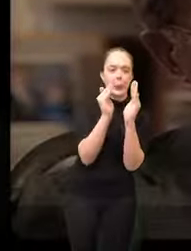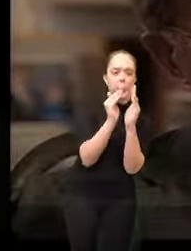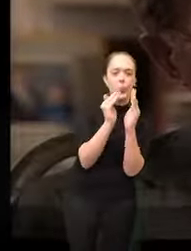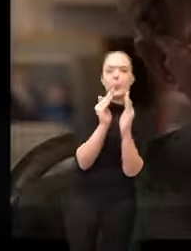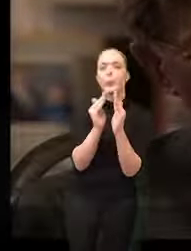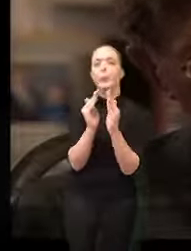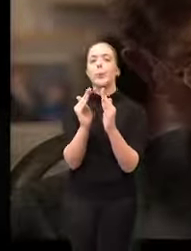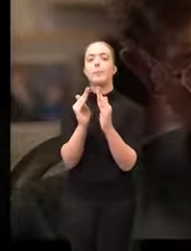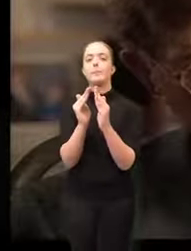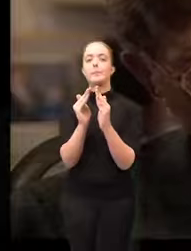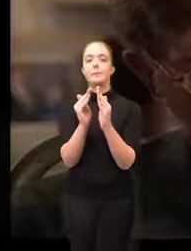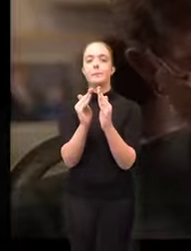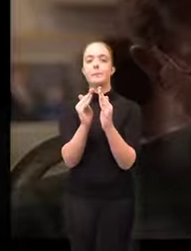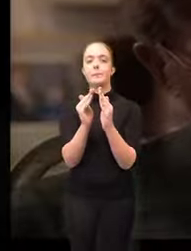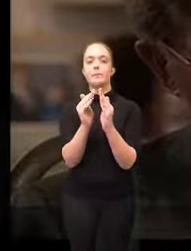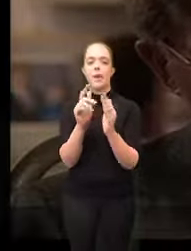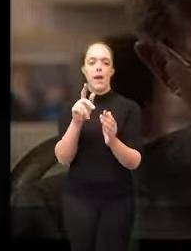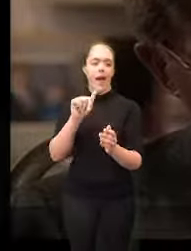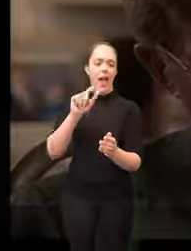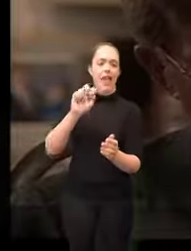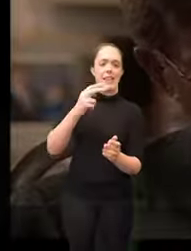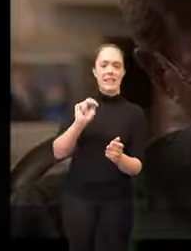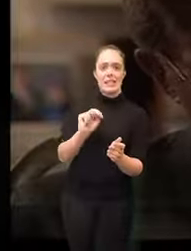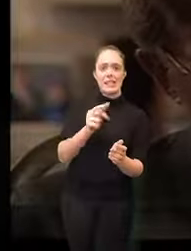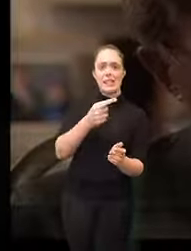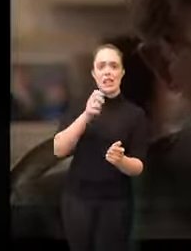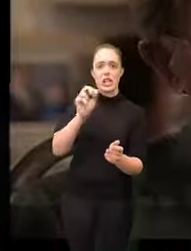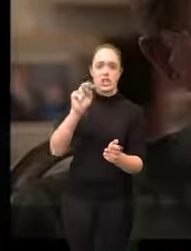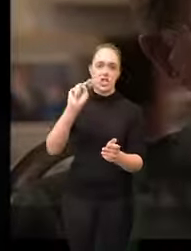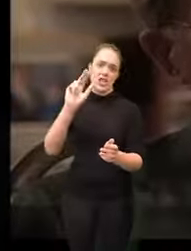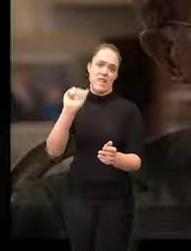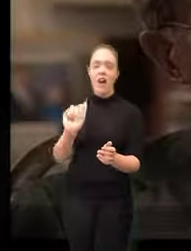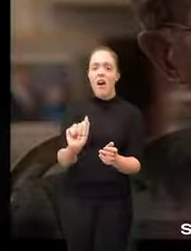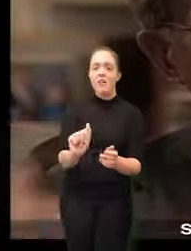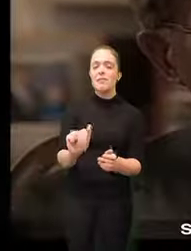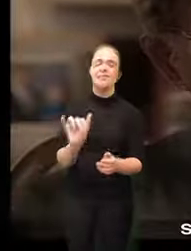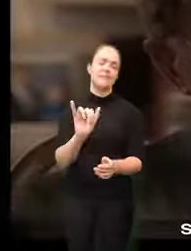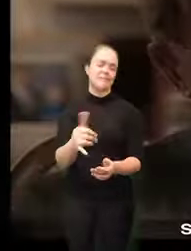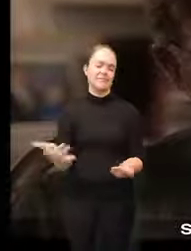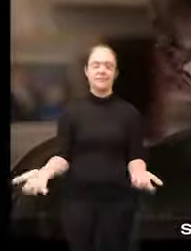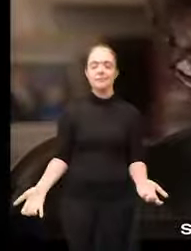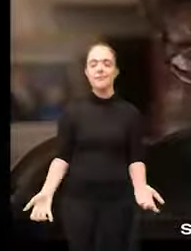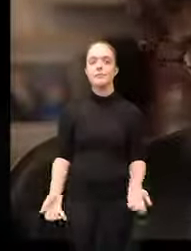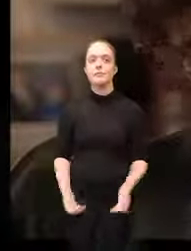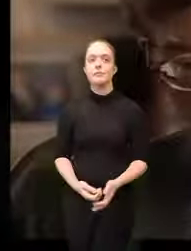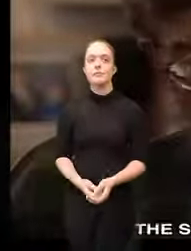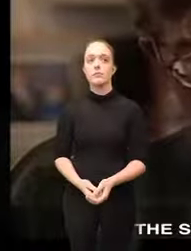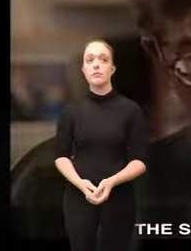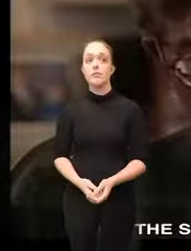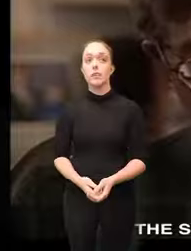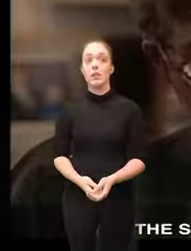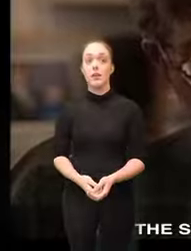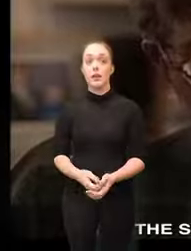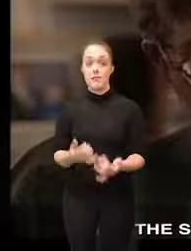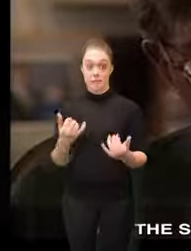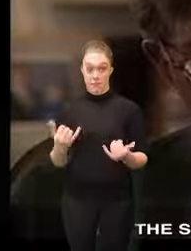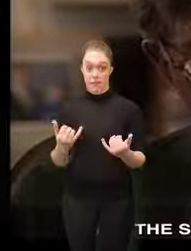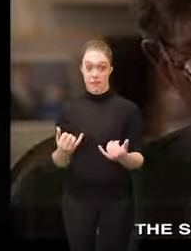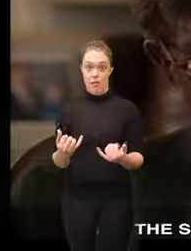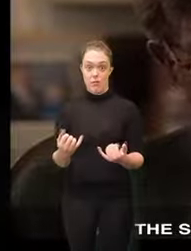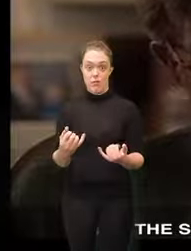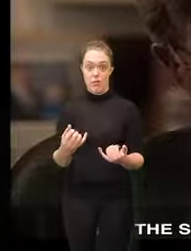face-to-face society Pericles, Athens, Rousseau's, Geneva something of the sort now